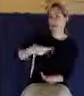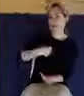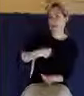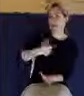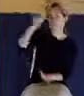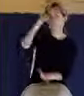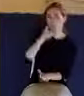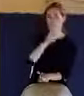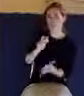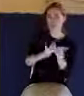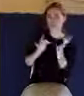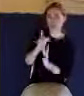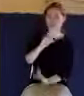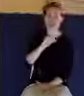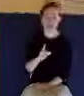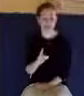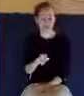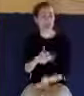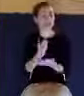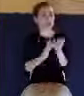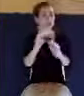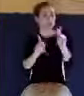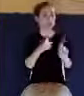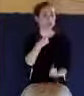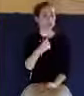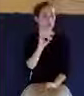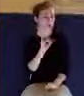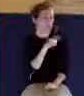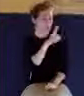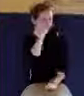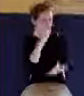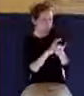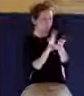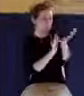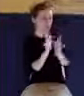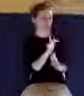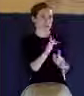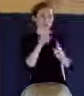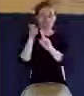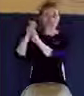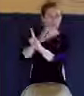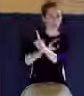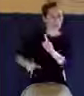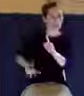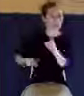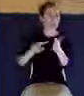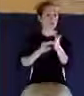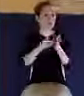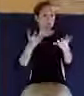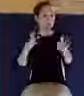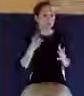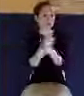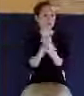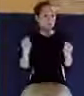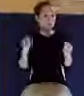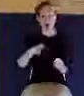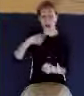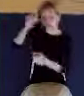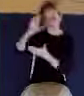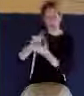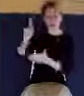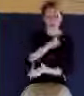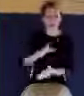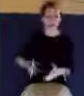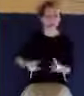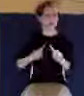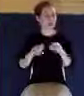who believed that Jesus is Lord had saving faith. That's all you had to do is just believe Jesus is Lord and just say that. I believe he's Lord. But there's more